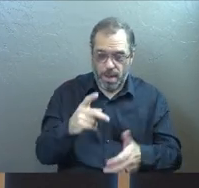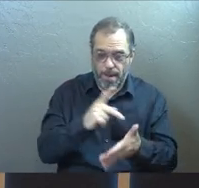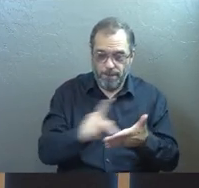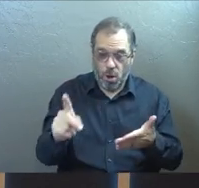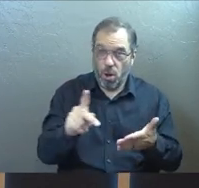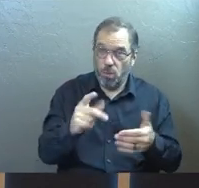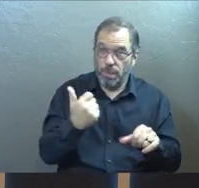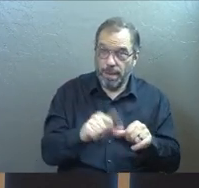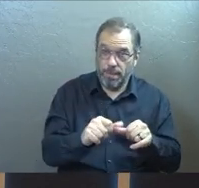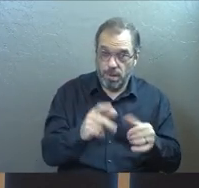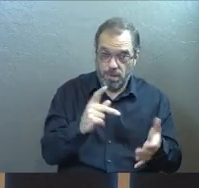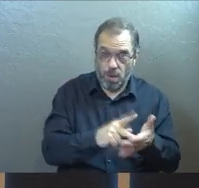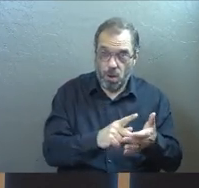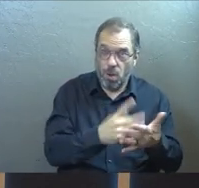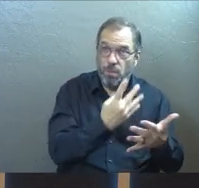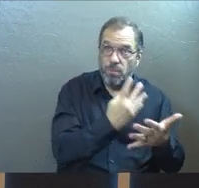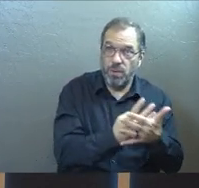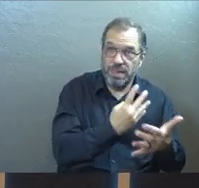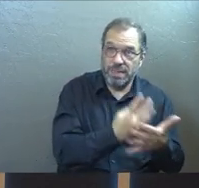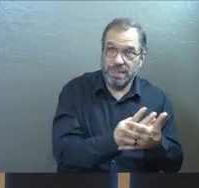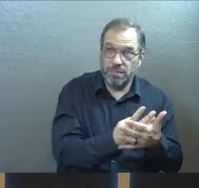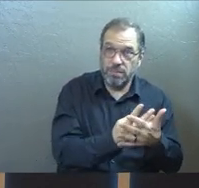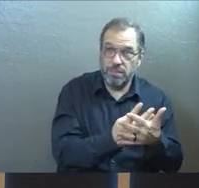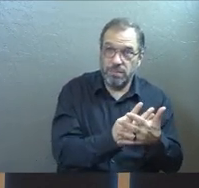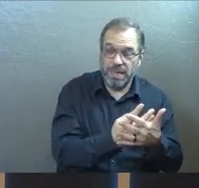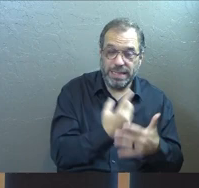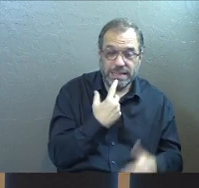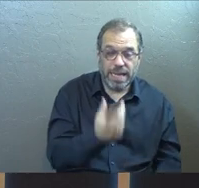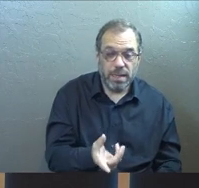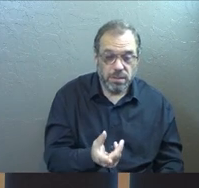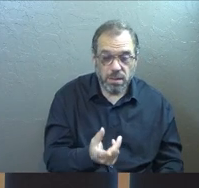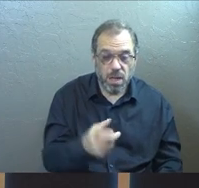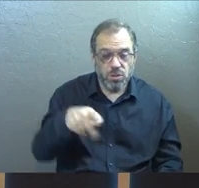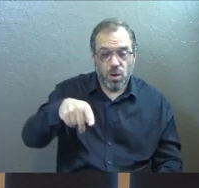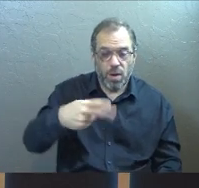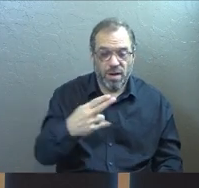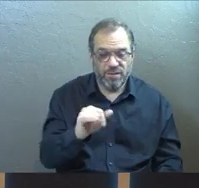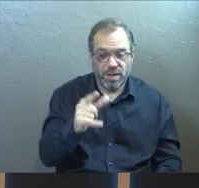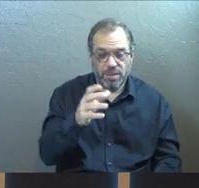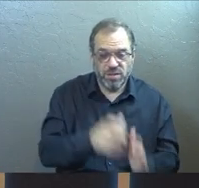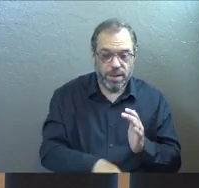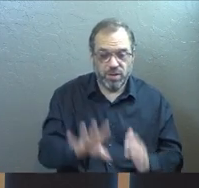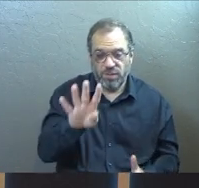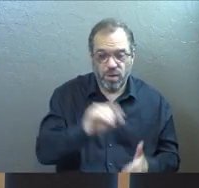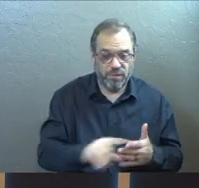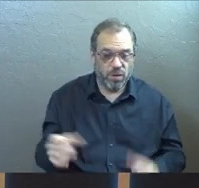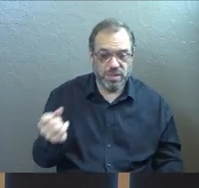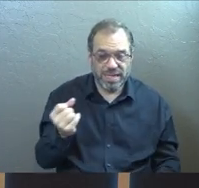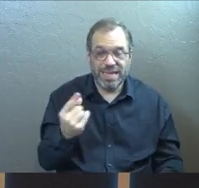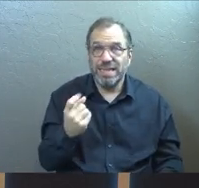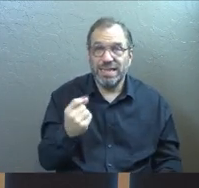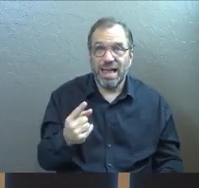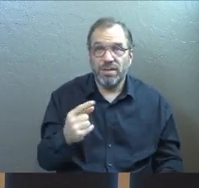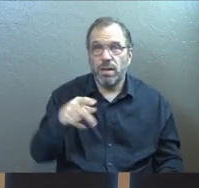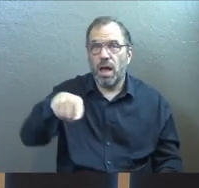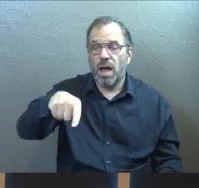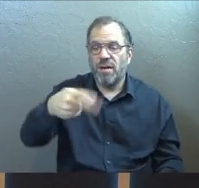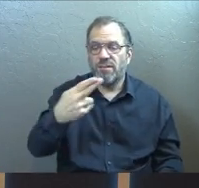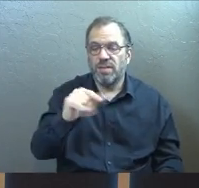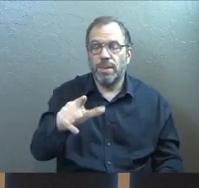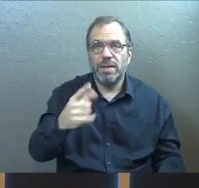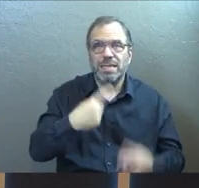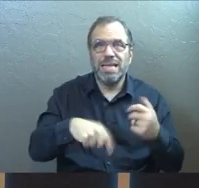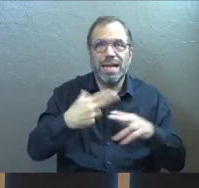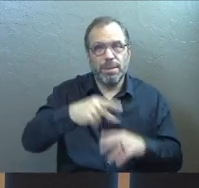Paul was in prison. And look at what he said. So Philippians 4.11. So I'm just going to jump you right to the